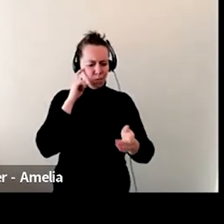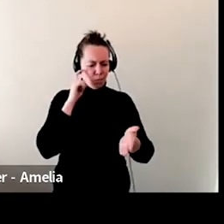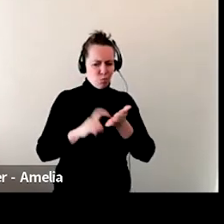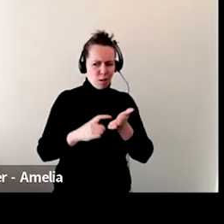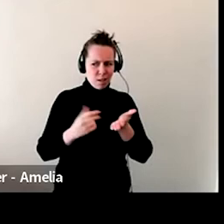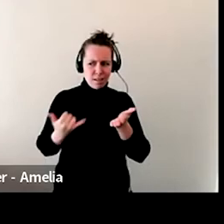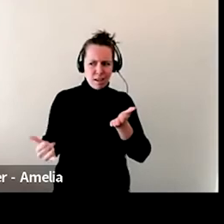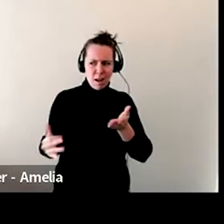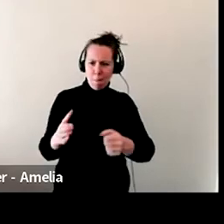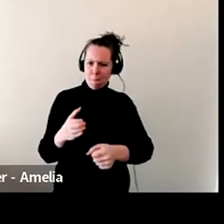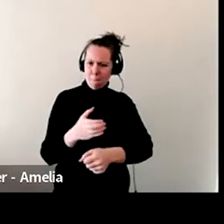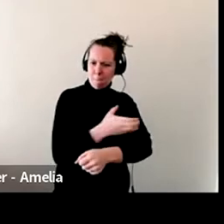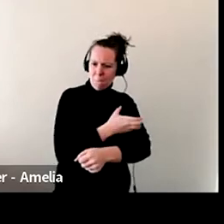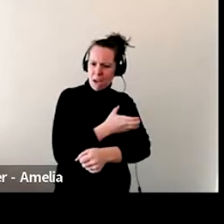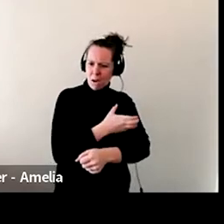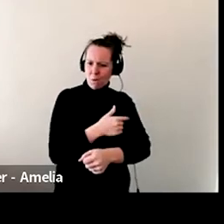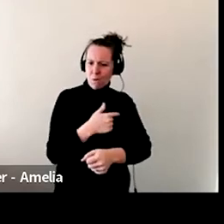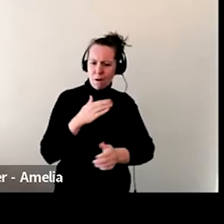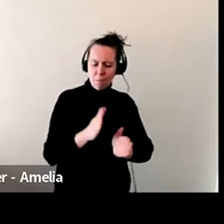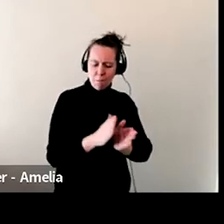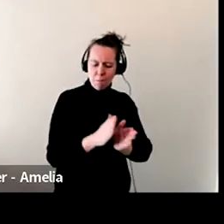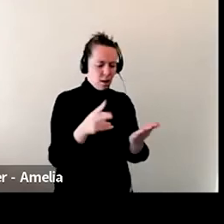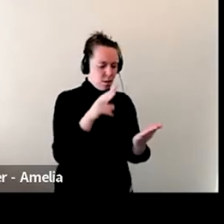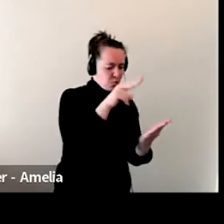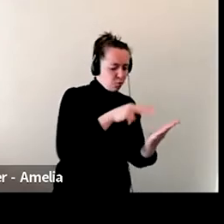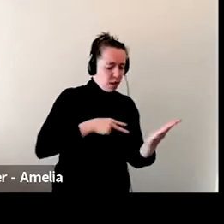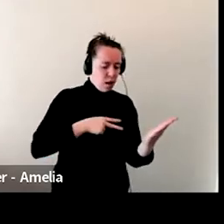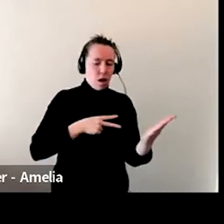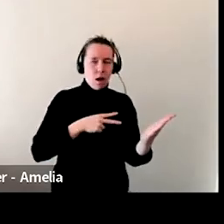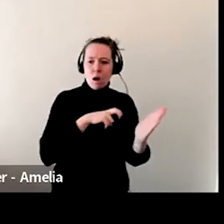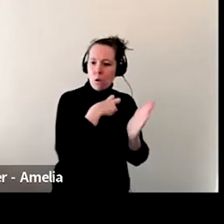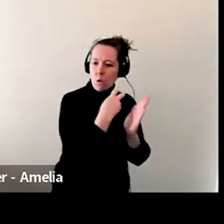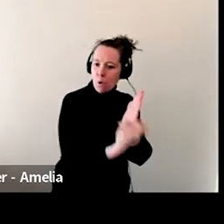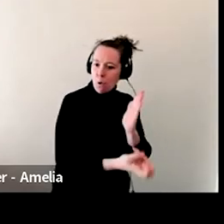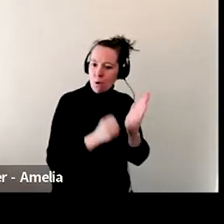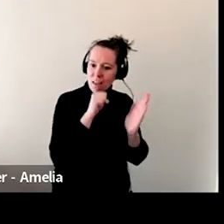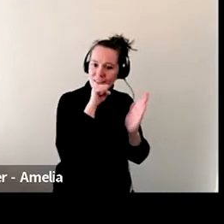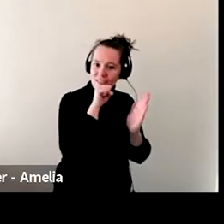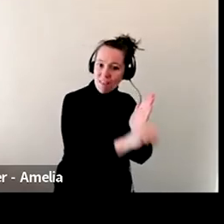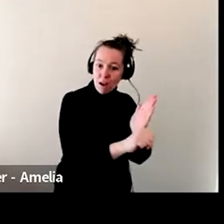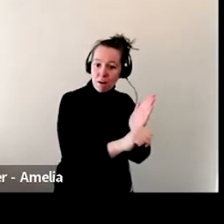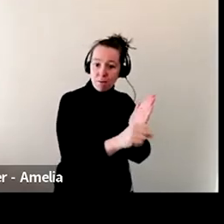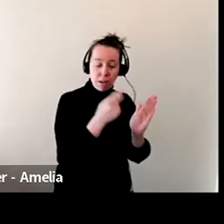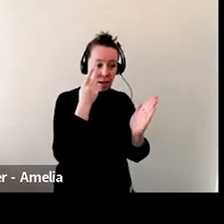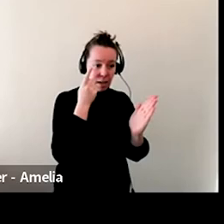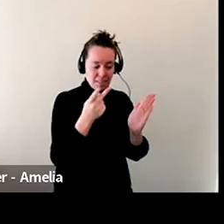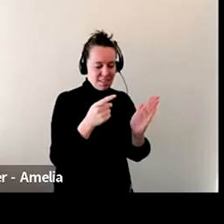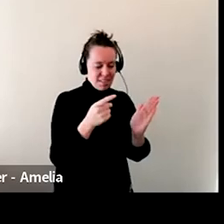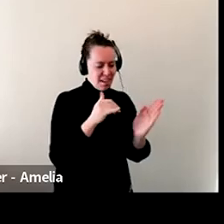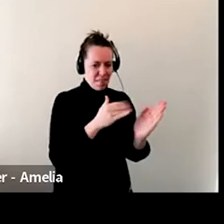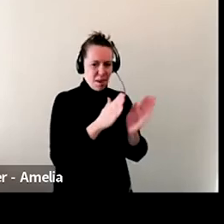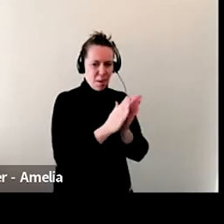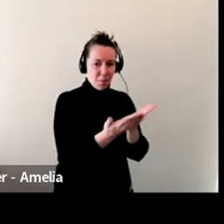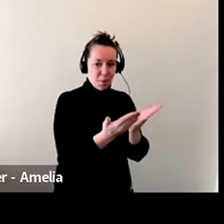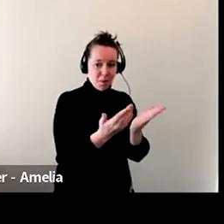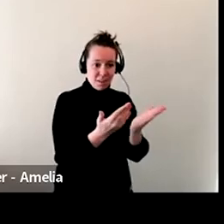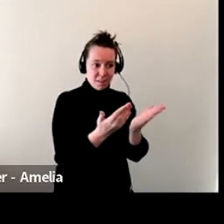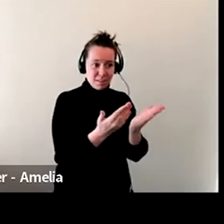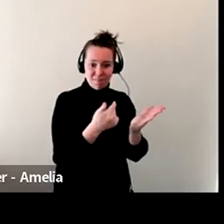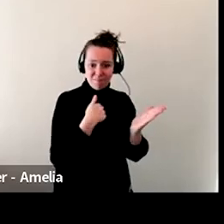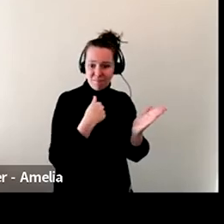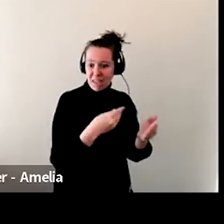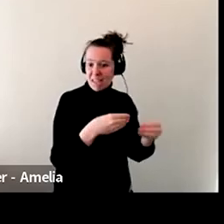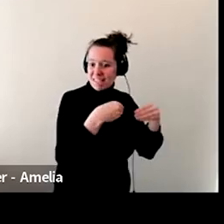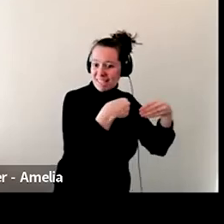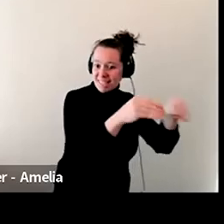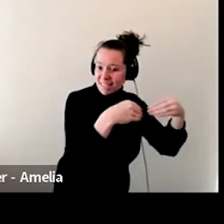I read a book that I really like, um, I look at the sales and it's significant. The number of times people come